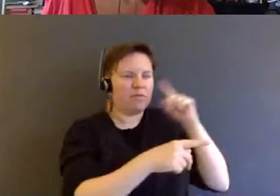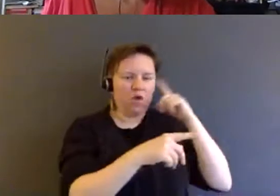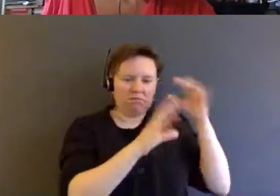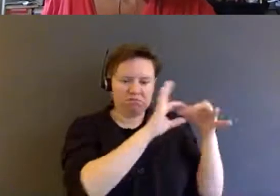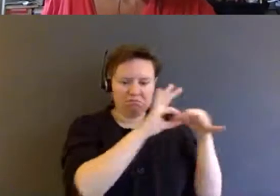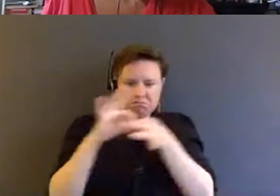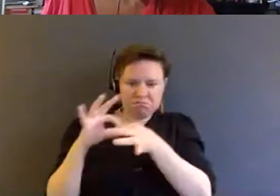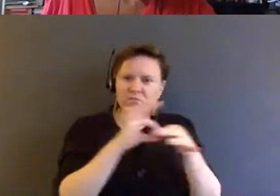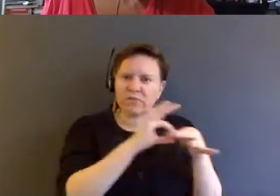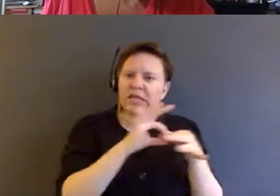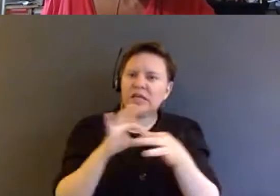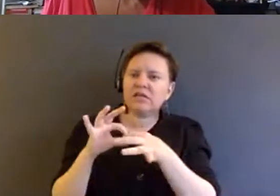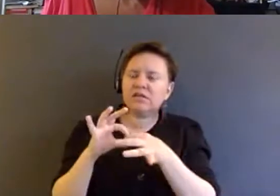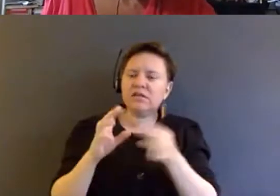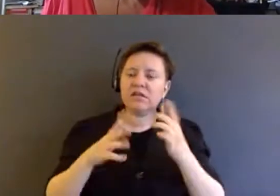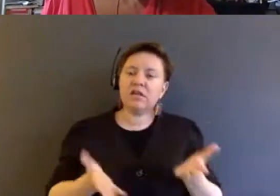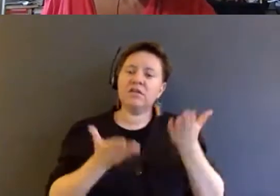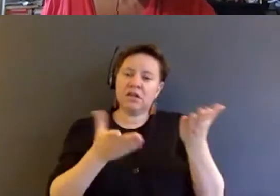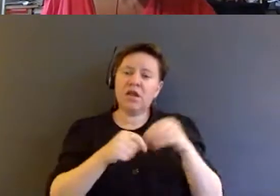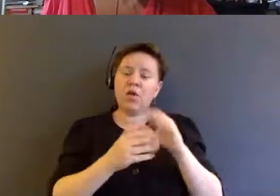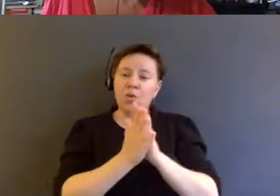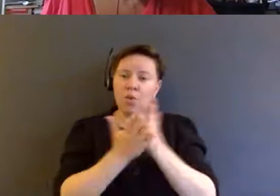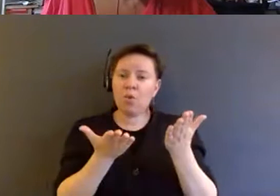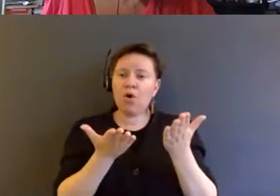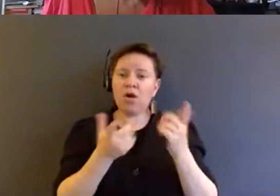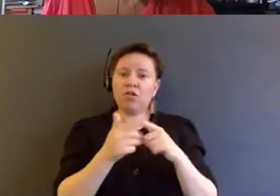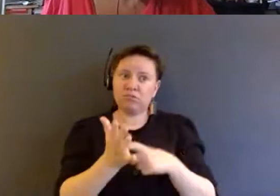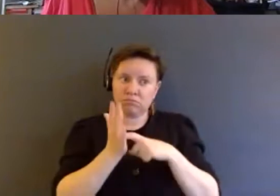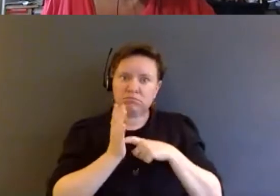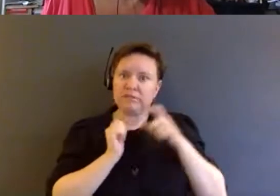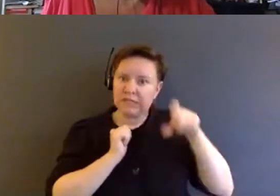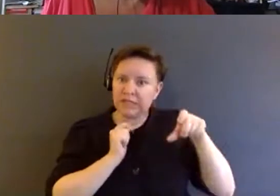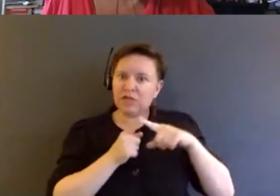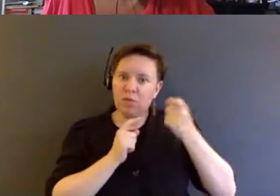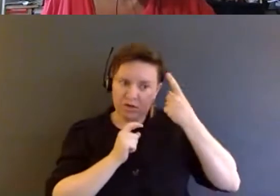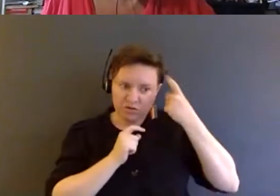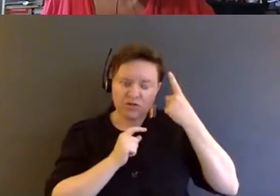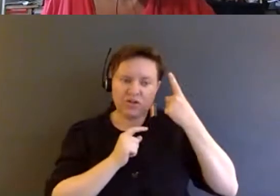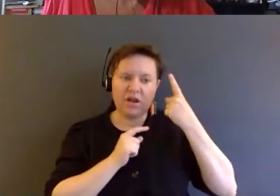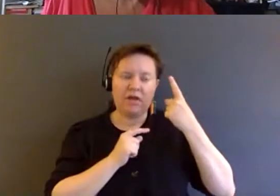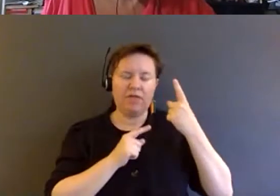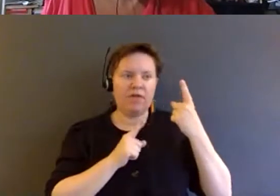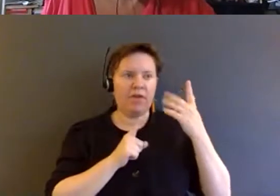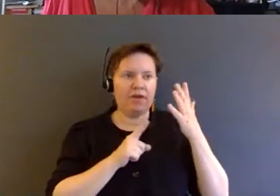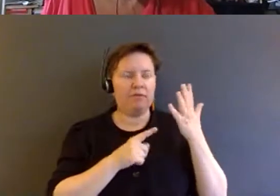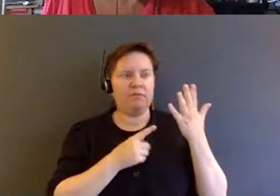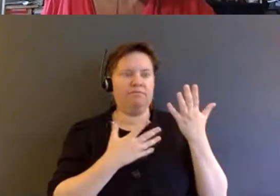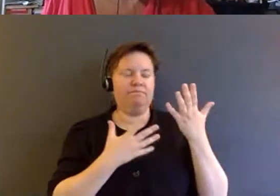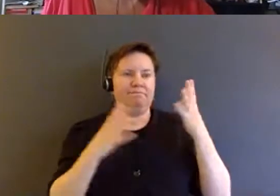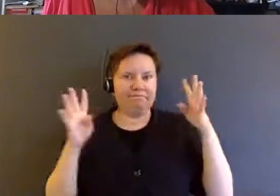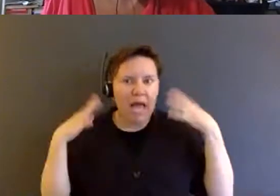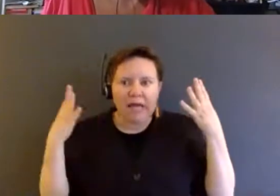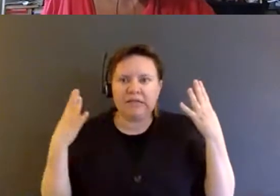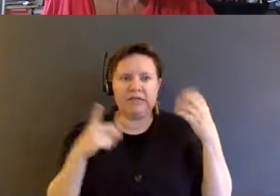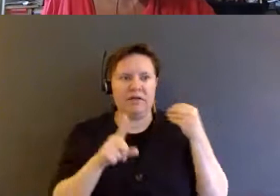As I suggest in the book, there is an urgent need to understand the disabling and maddening effect of carceral